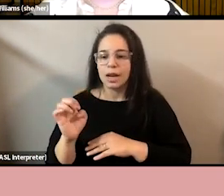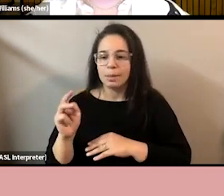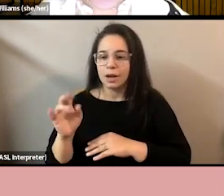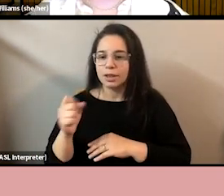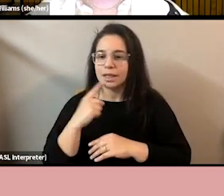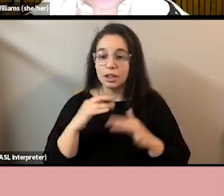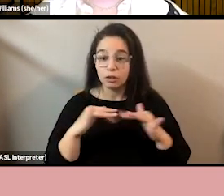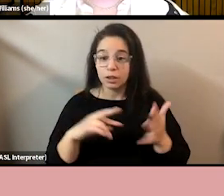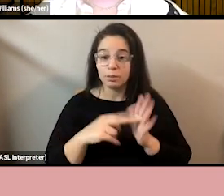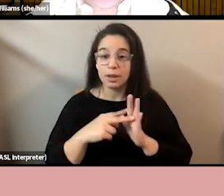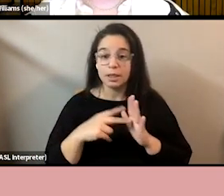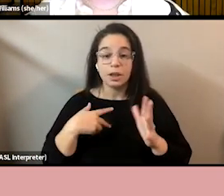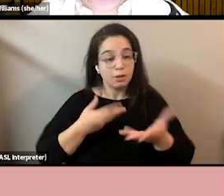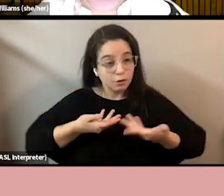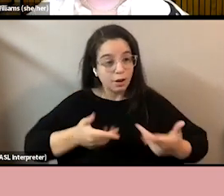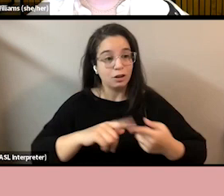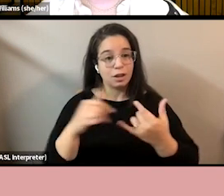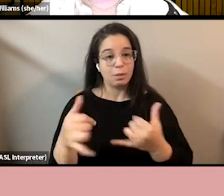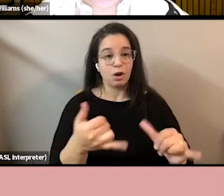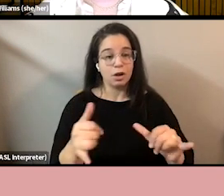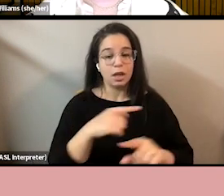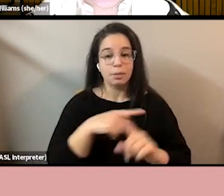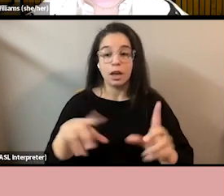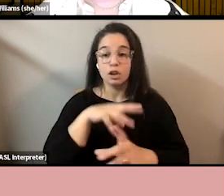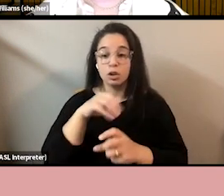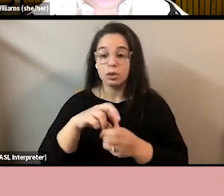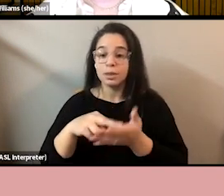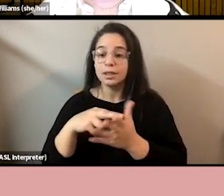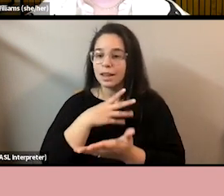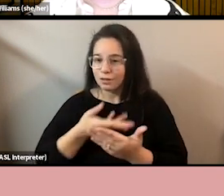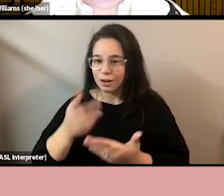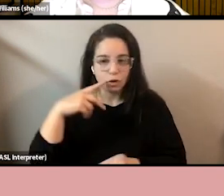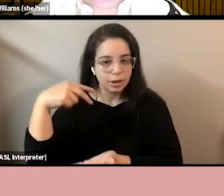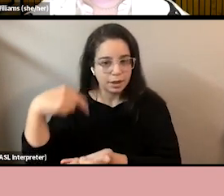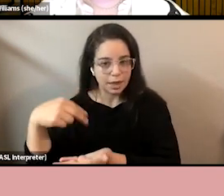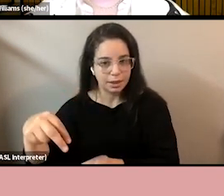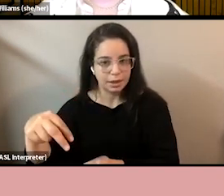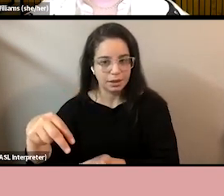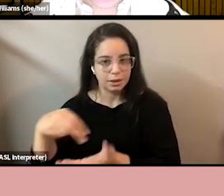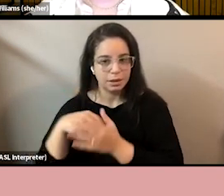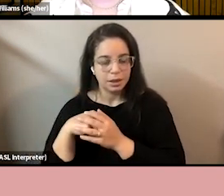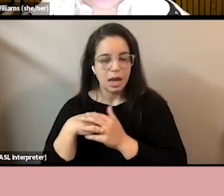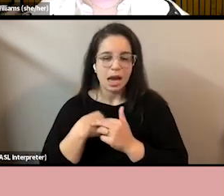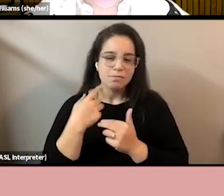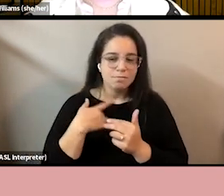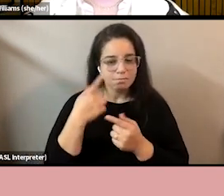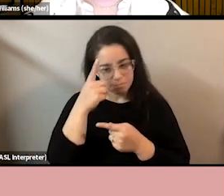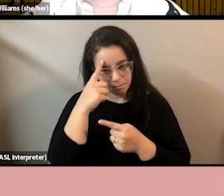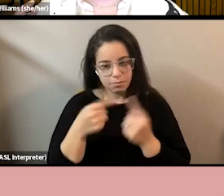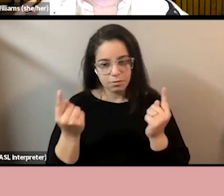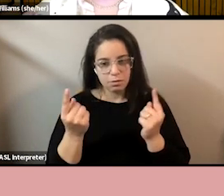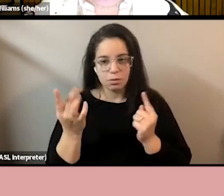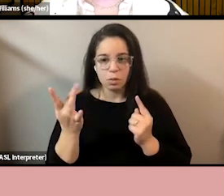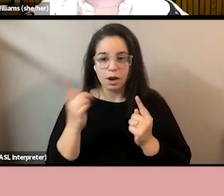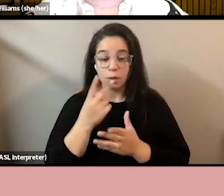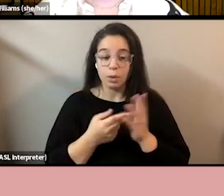being invited to the party. Inclusion is being invited to dance. I don't think I quite agree because I think in both of